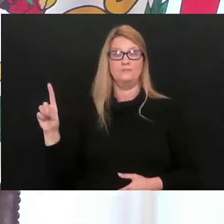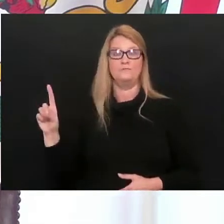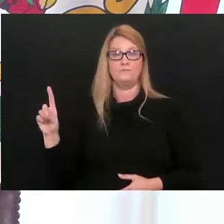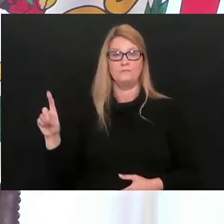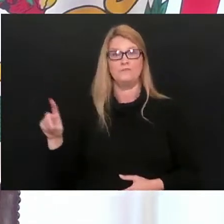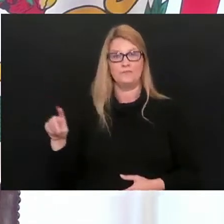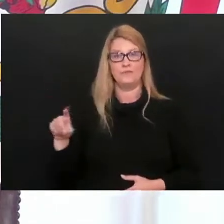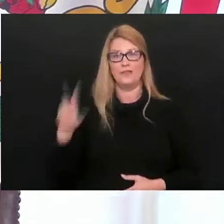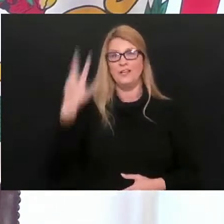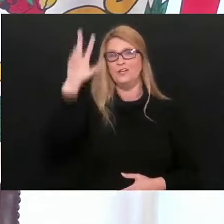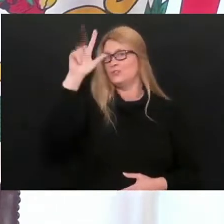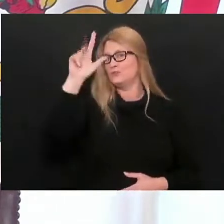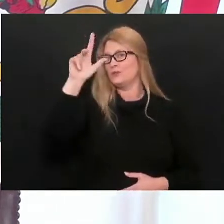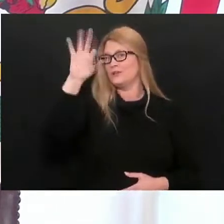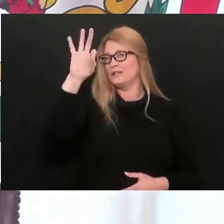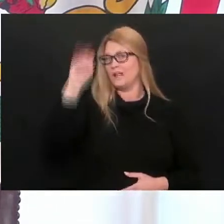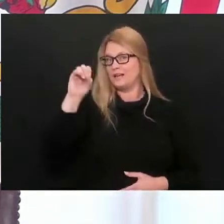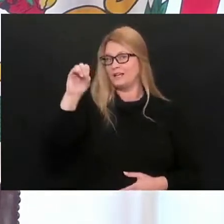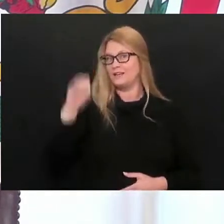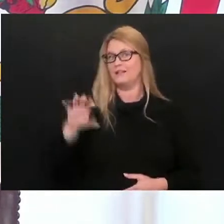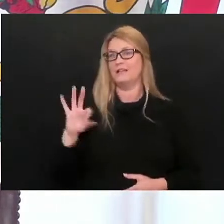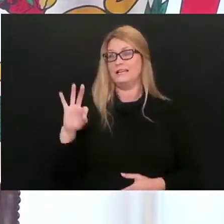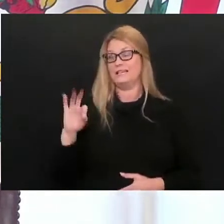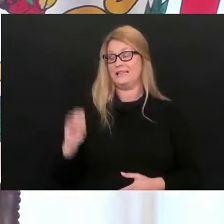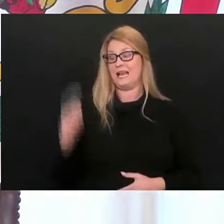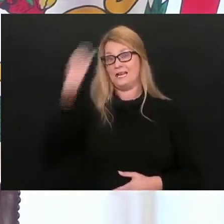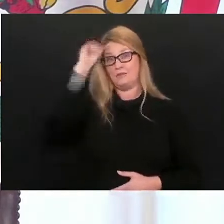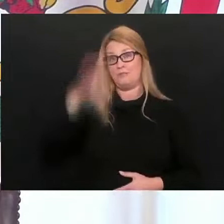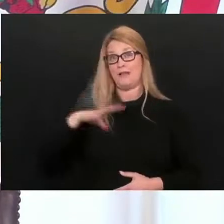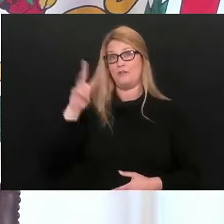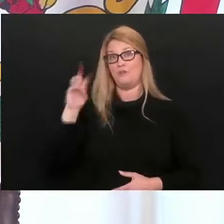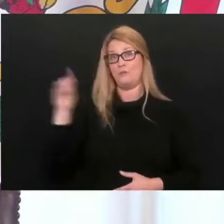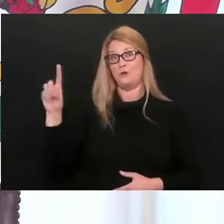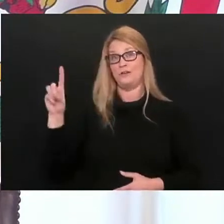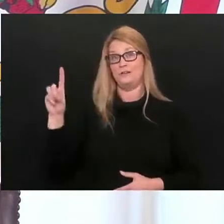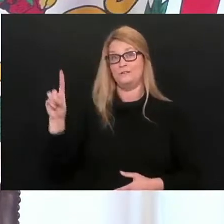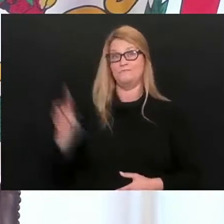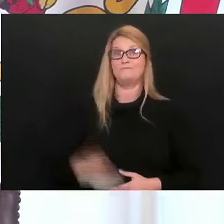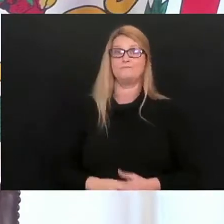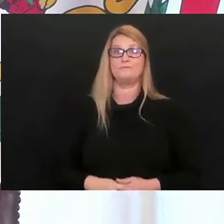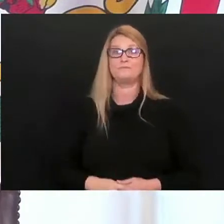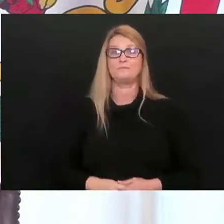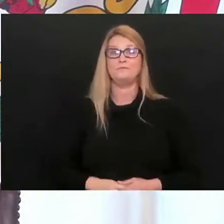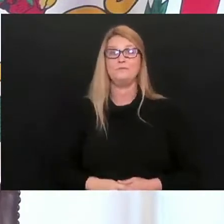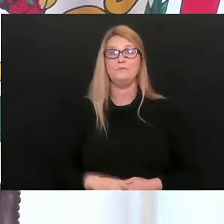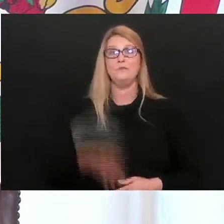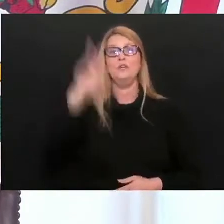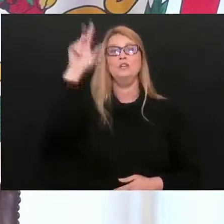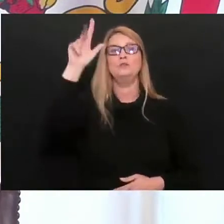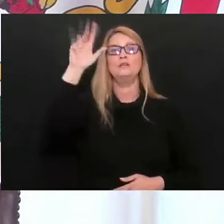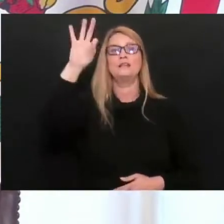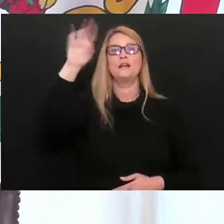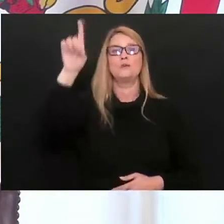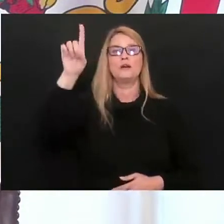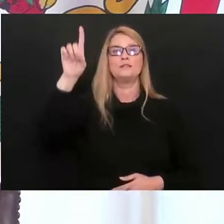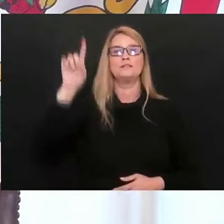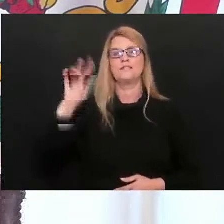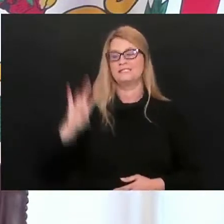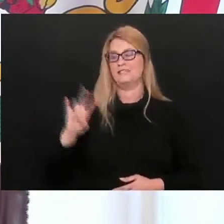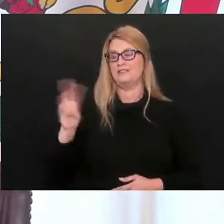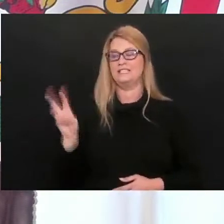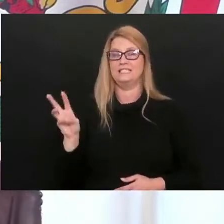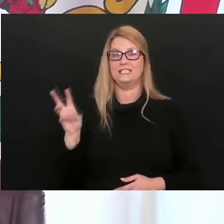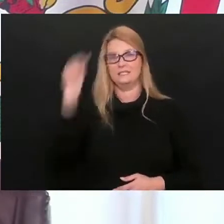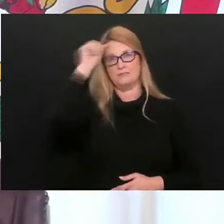Our 2,390th death, a 90-year-old male from Wood County. Our 2,391st death, a 76